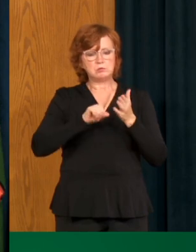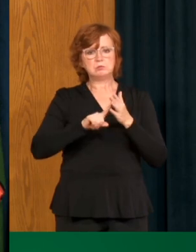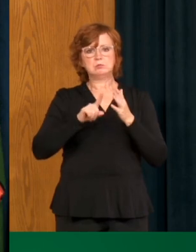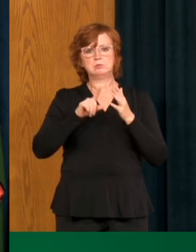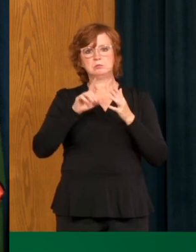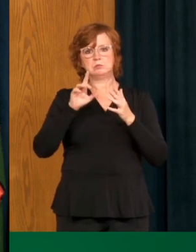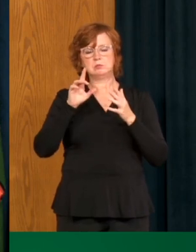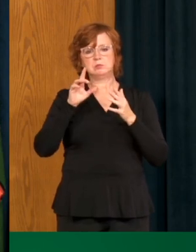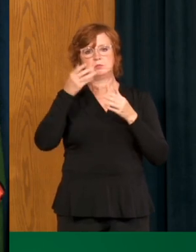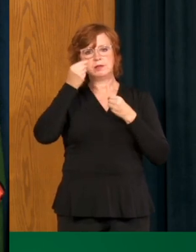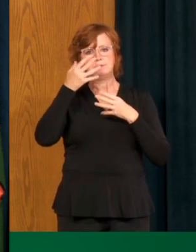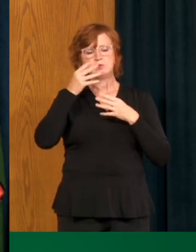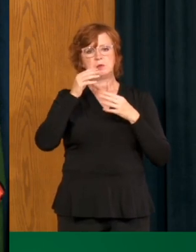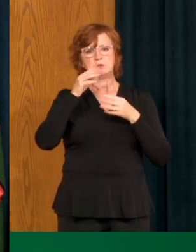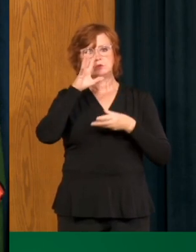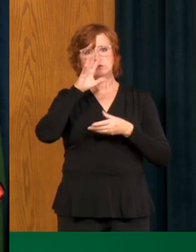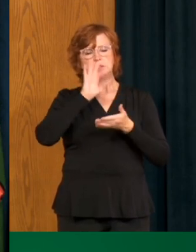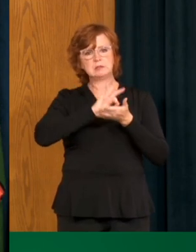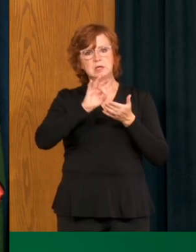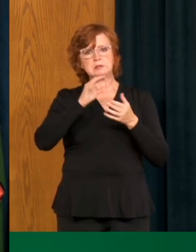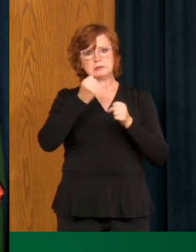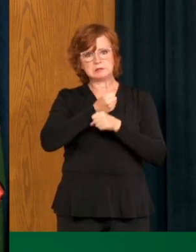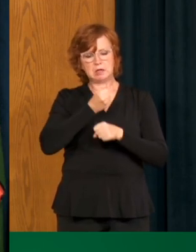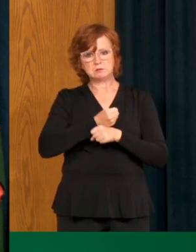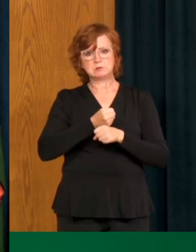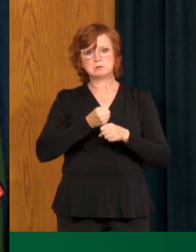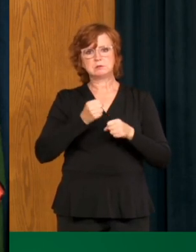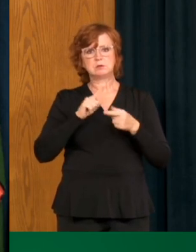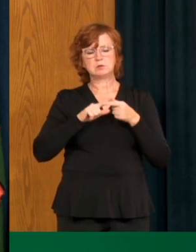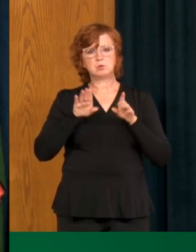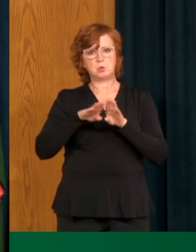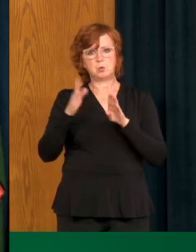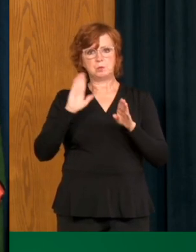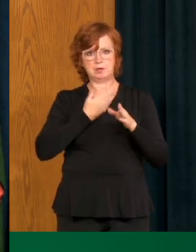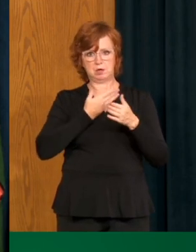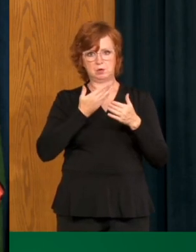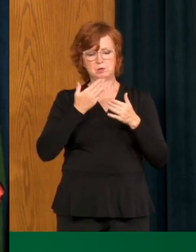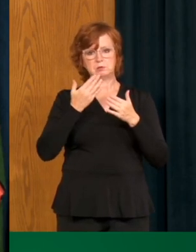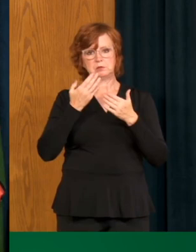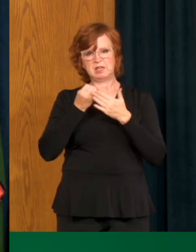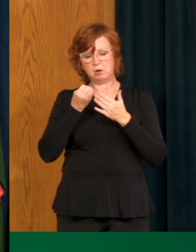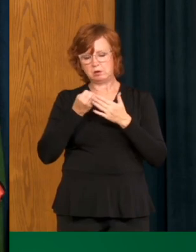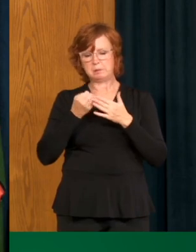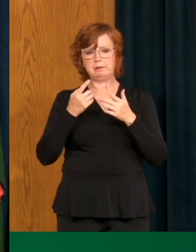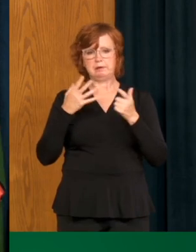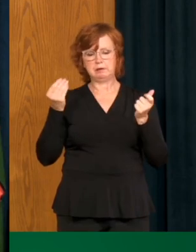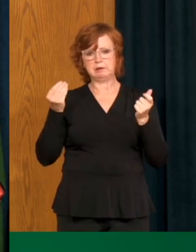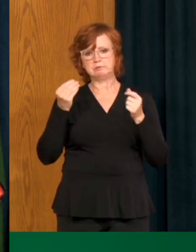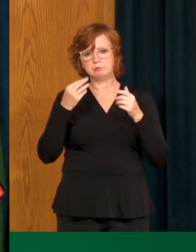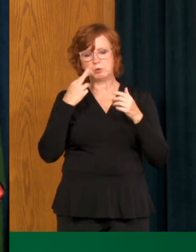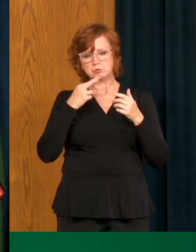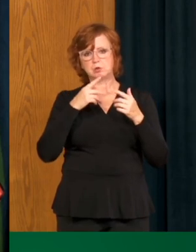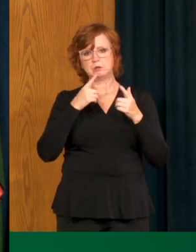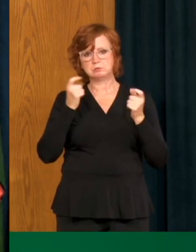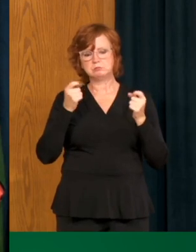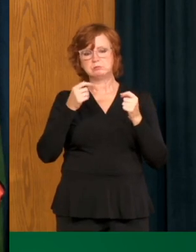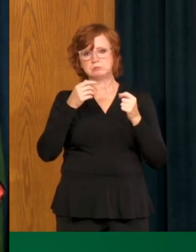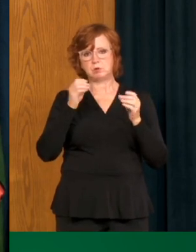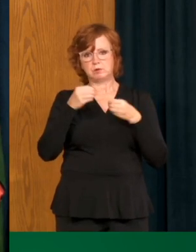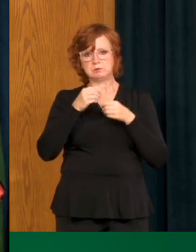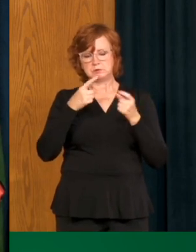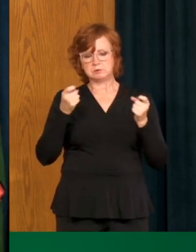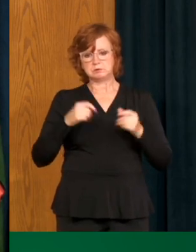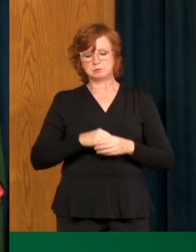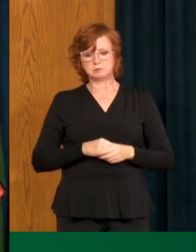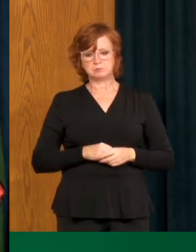to allow for our economies to reopen, but ensure that we can continue to identify contact trace